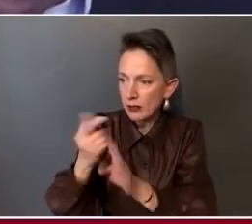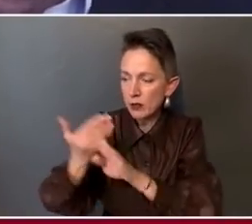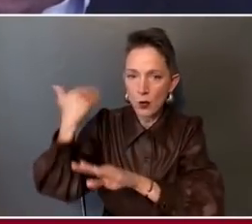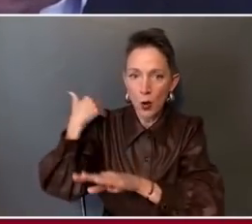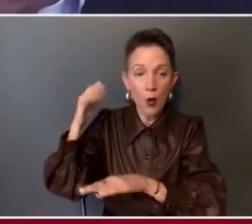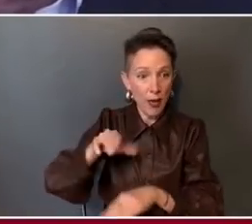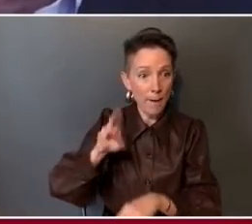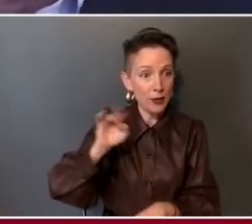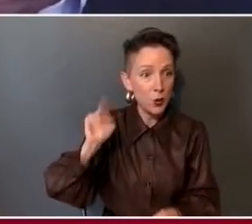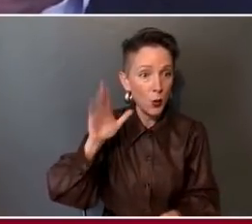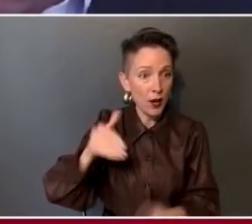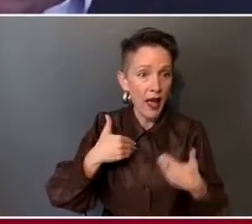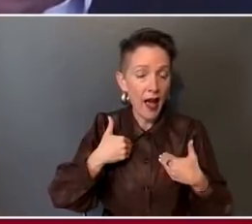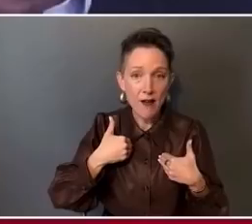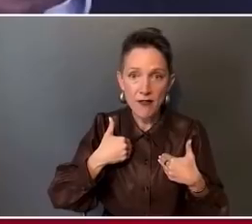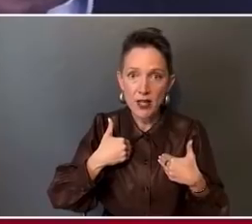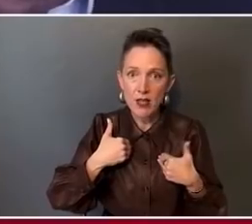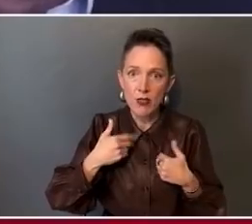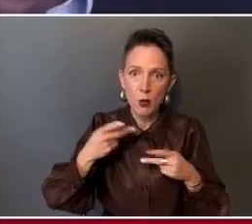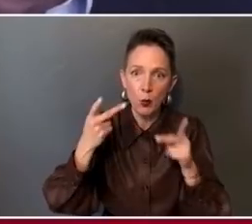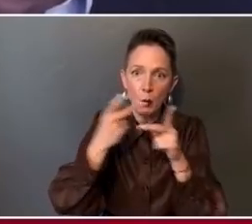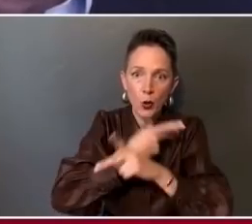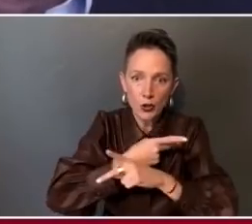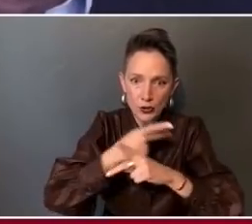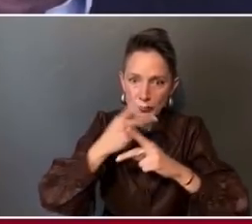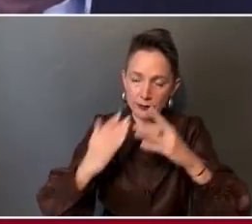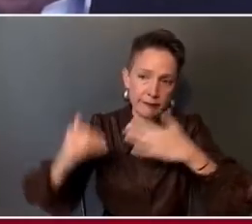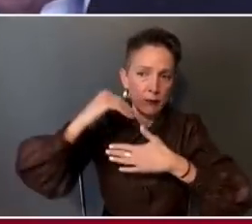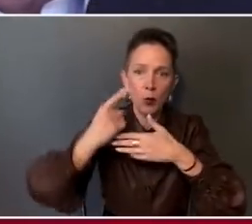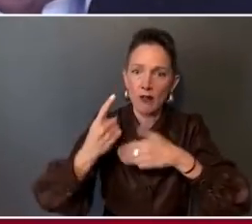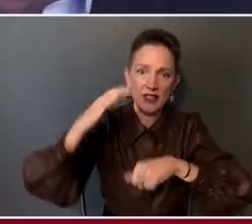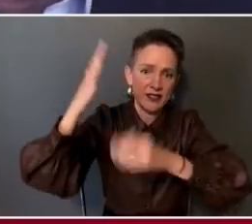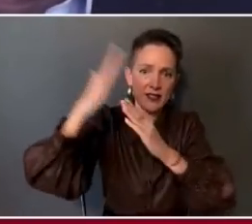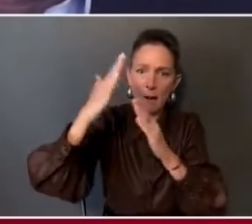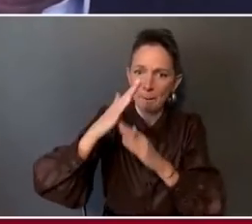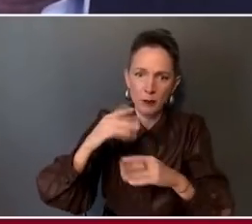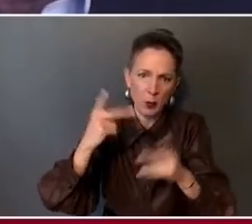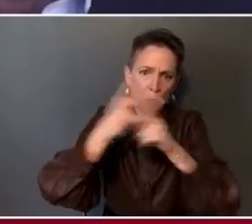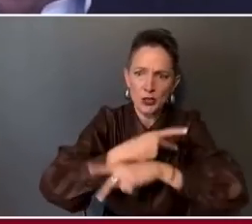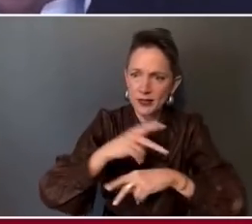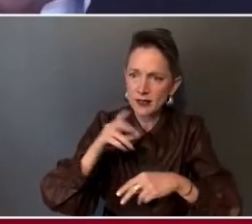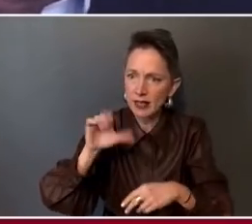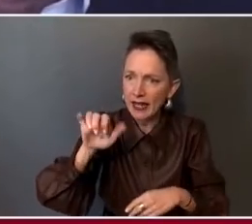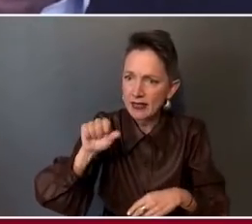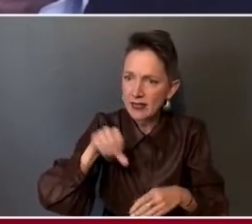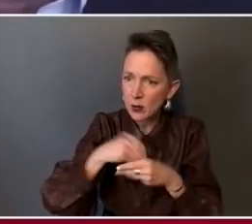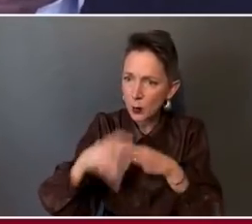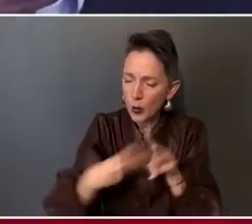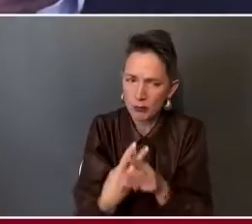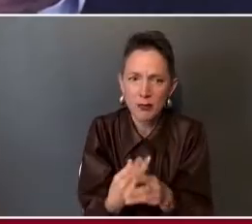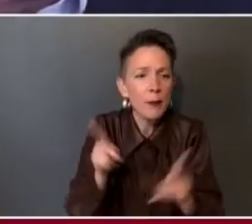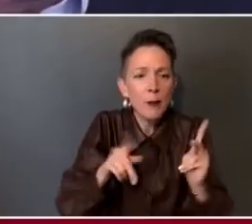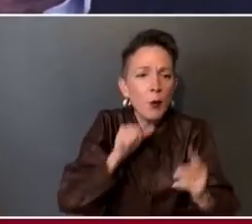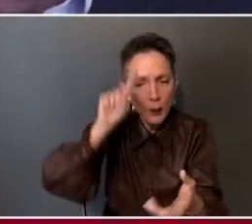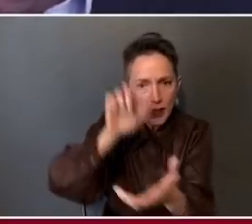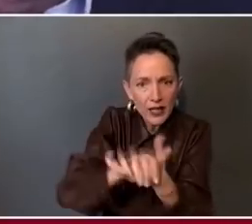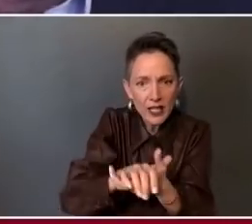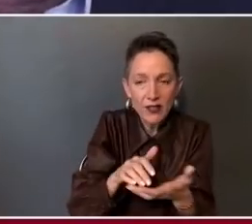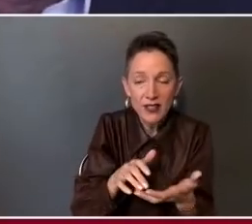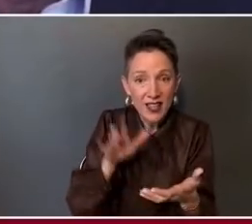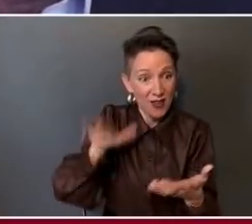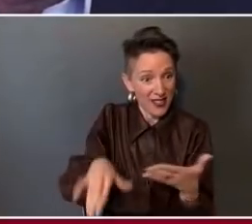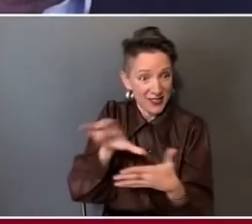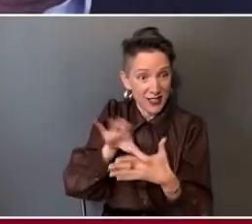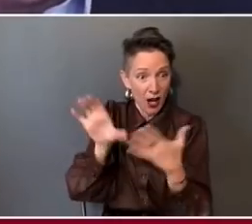day have the highest rate of cases in the country, would be one of the highest rates in the world, no one would have believed it. This is the consequence, what the question you're asking,